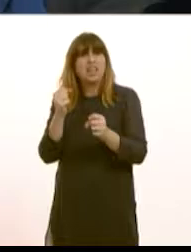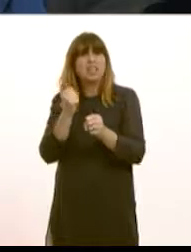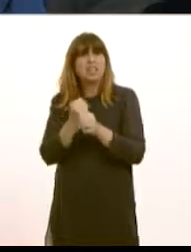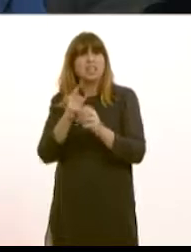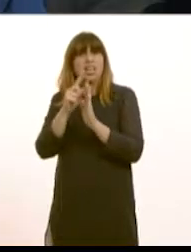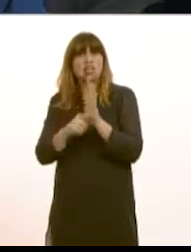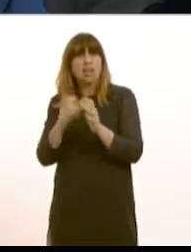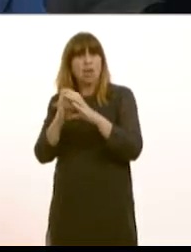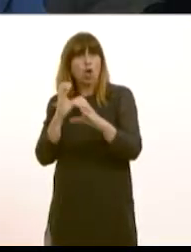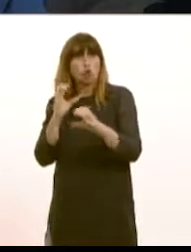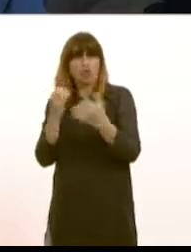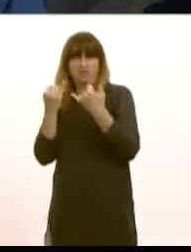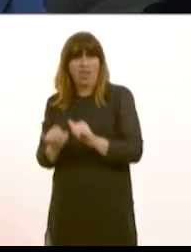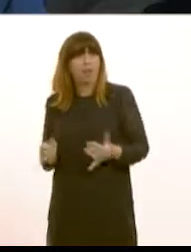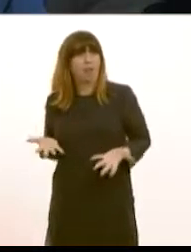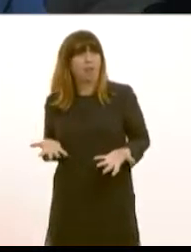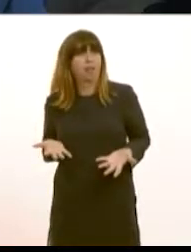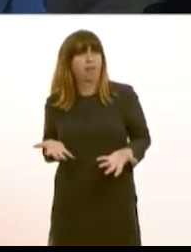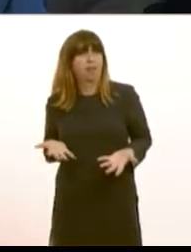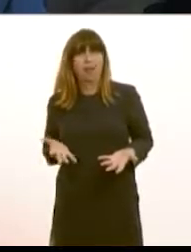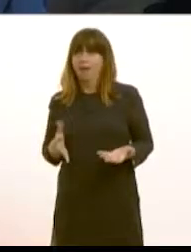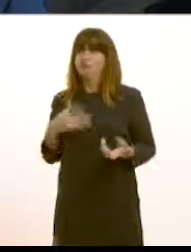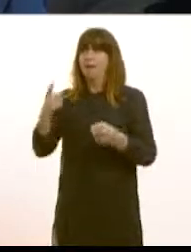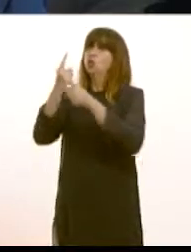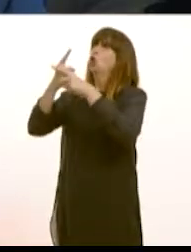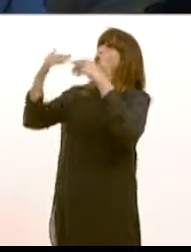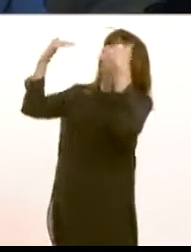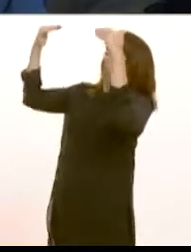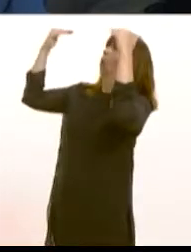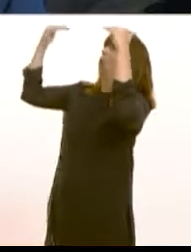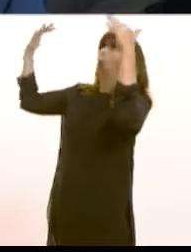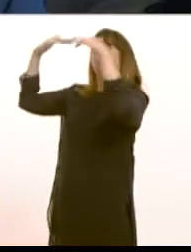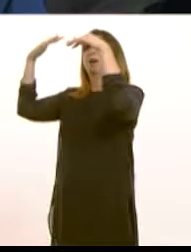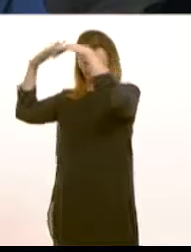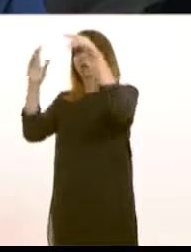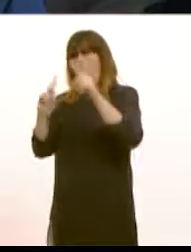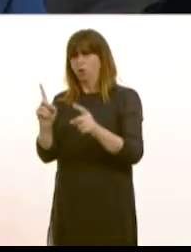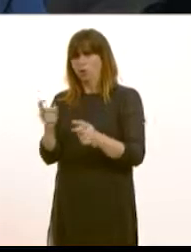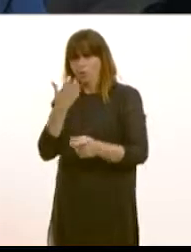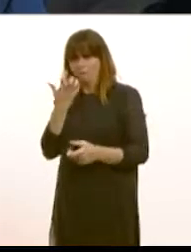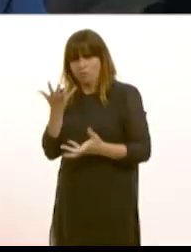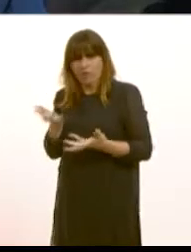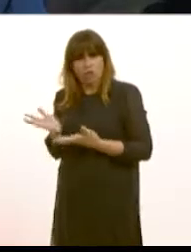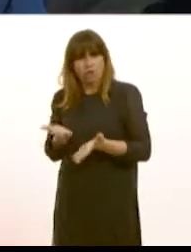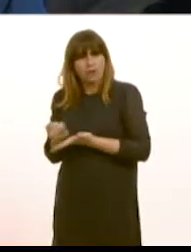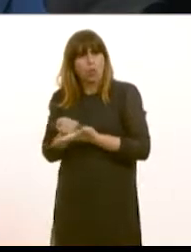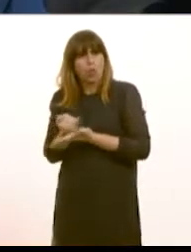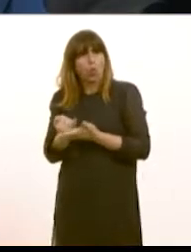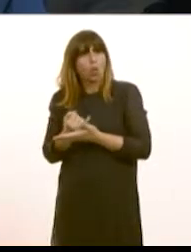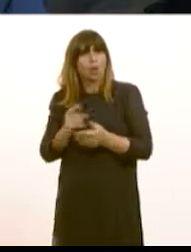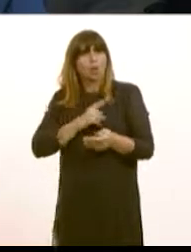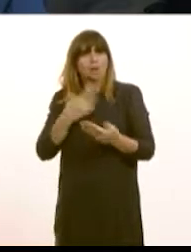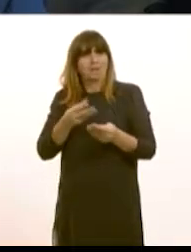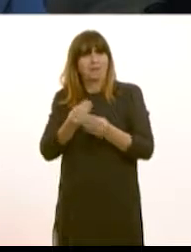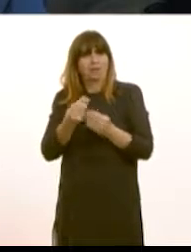and would you accept there are questions that your government should answer from the fact that the government knew months in advance that the company was facing financial